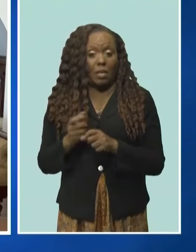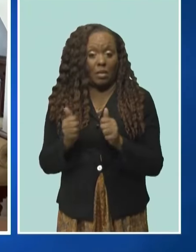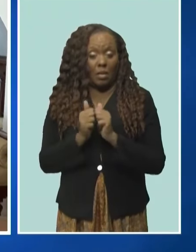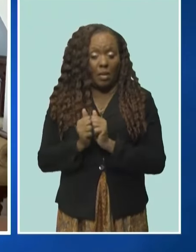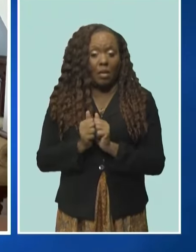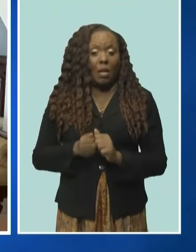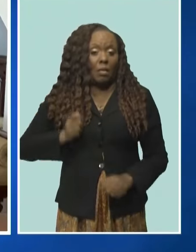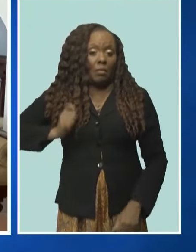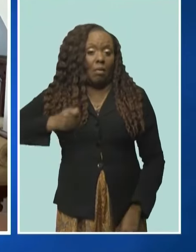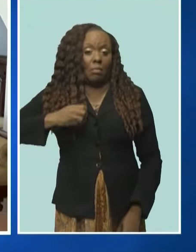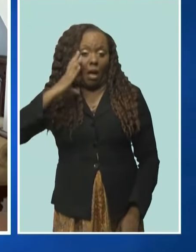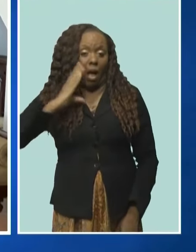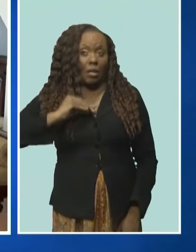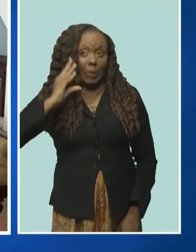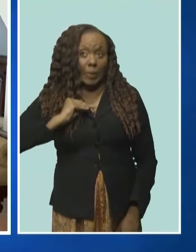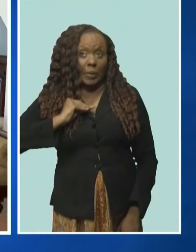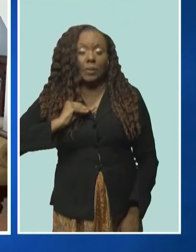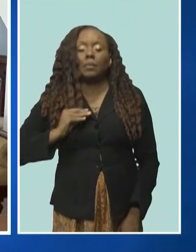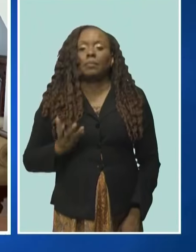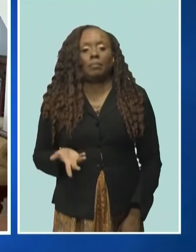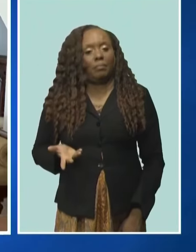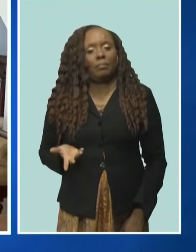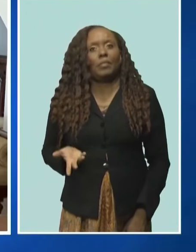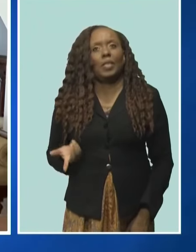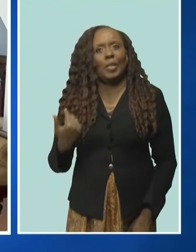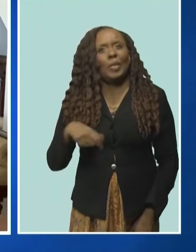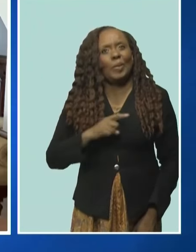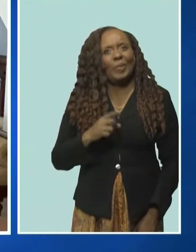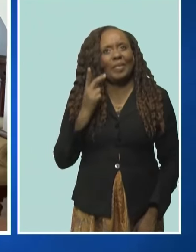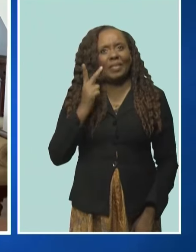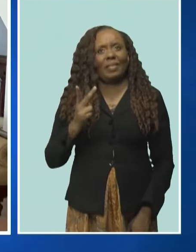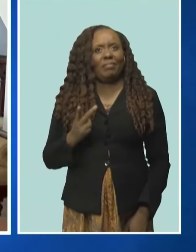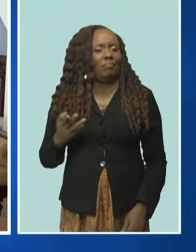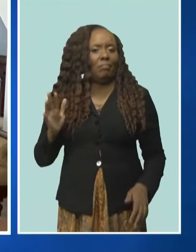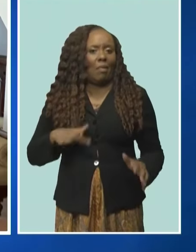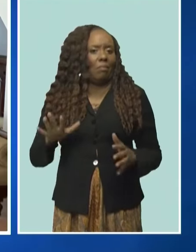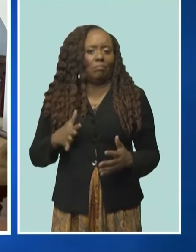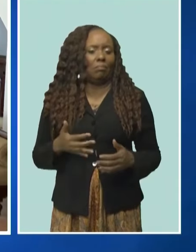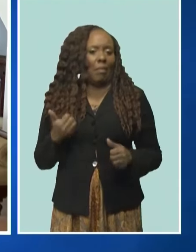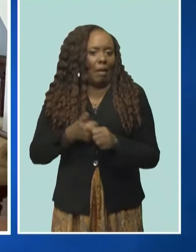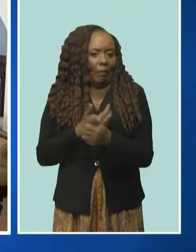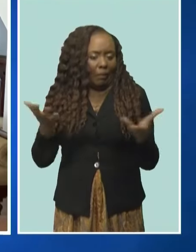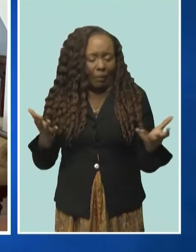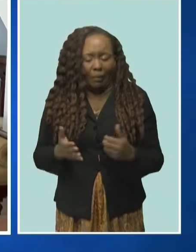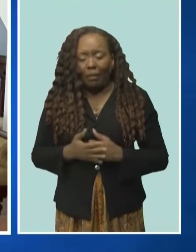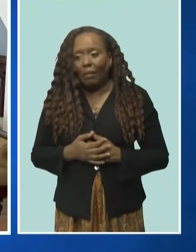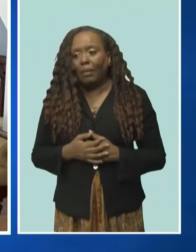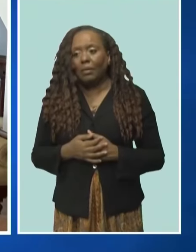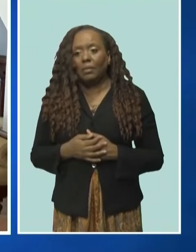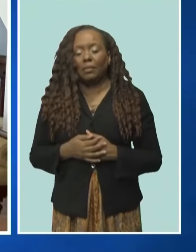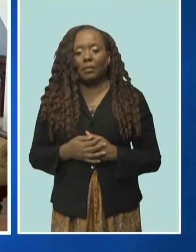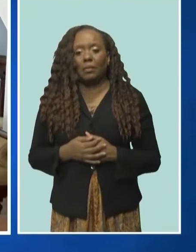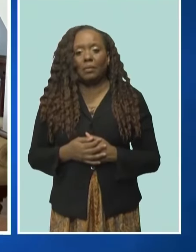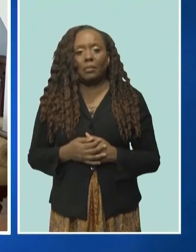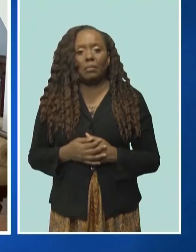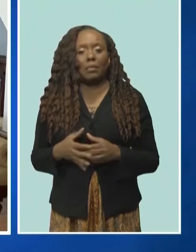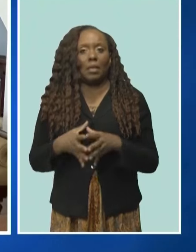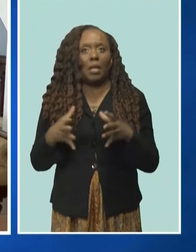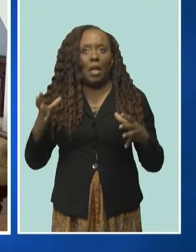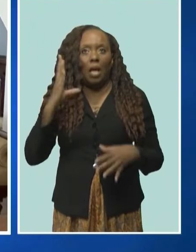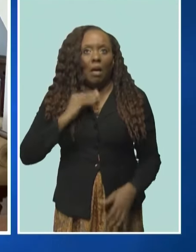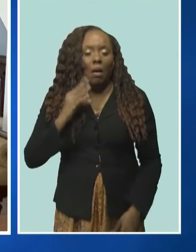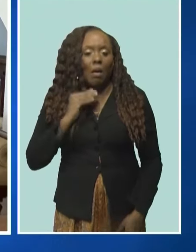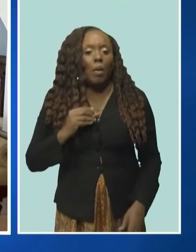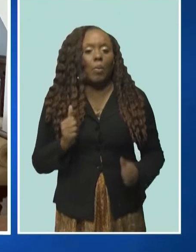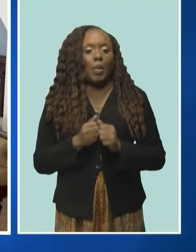experience. So there isn't much that we haven't seen. And we both have had experience on the Court of